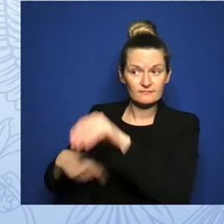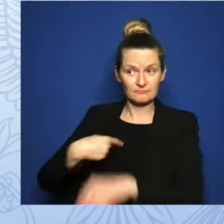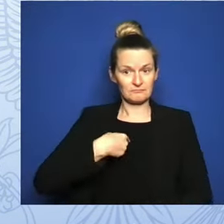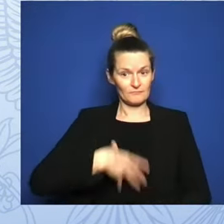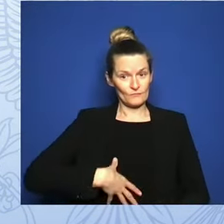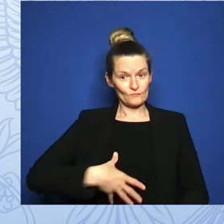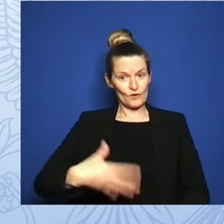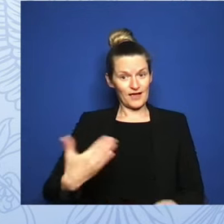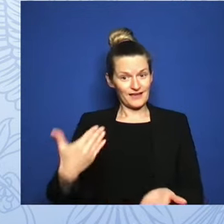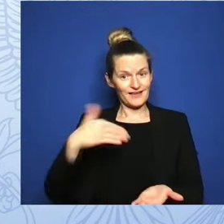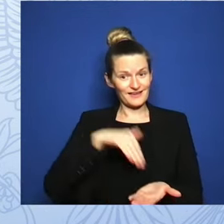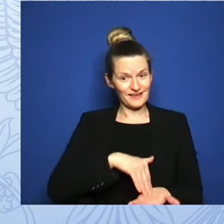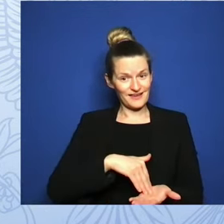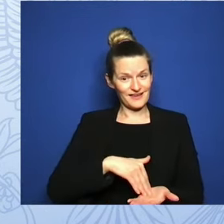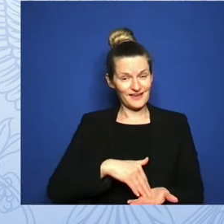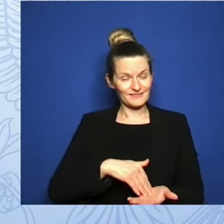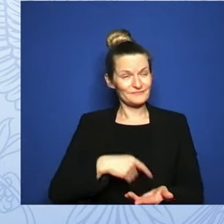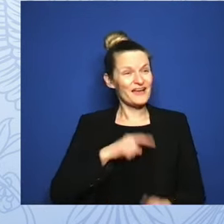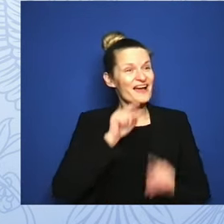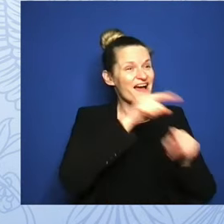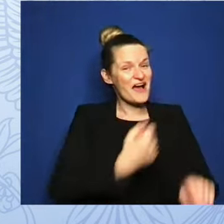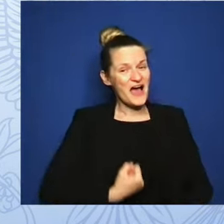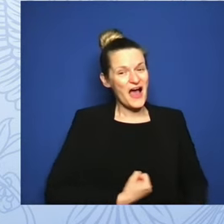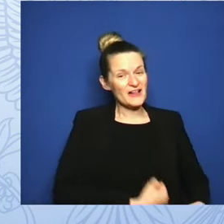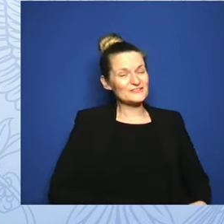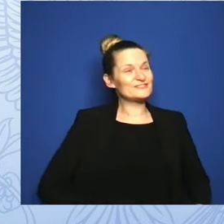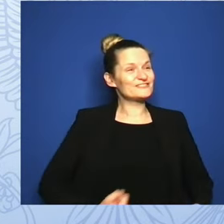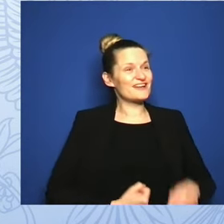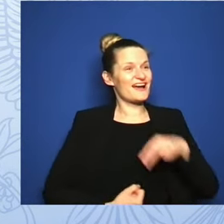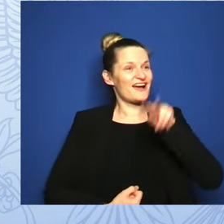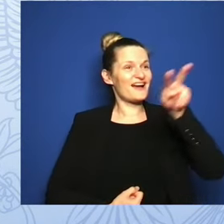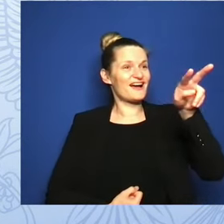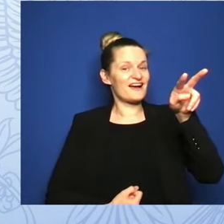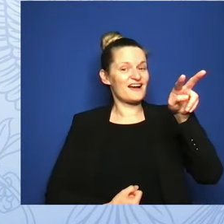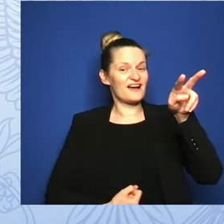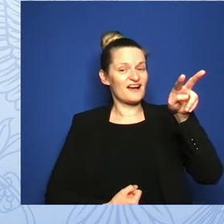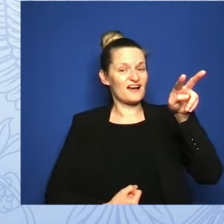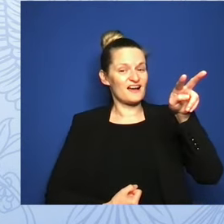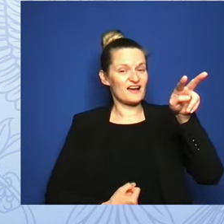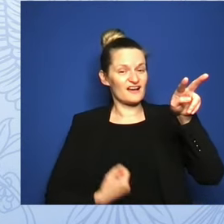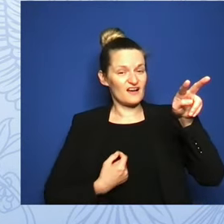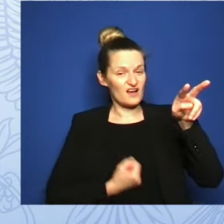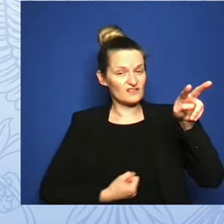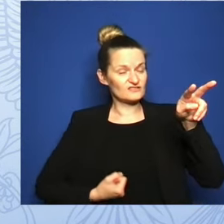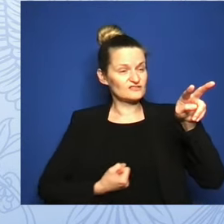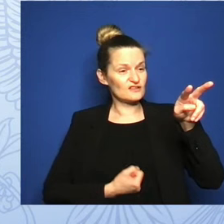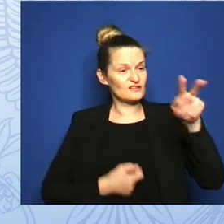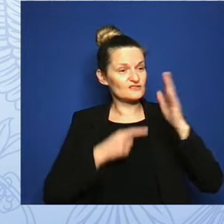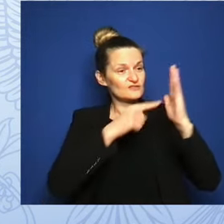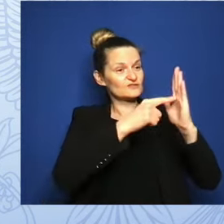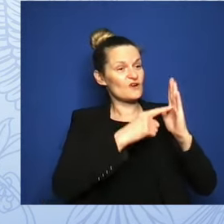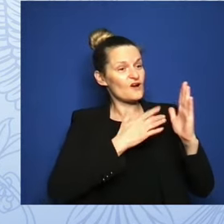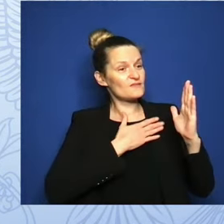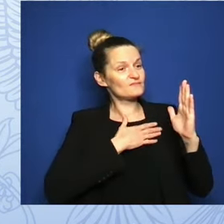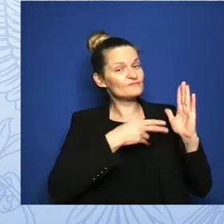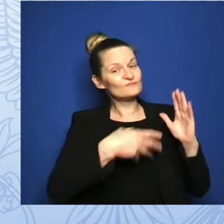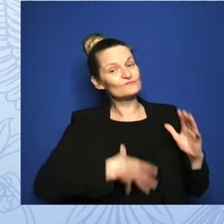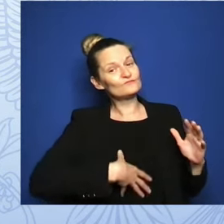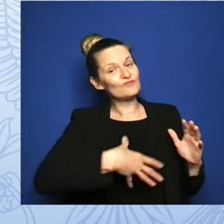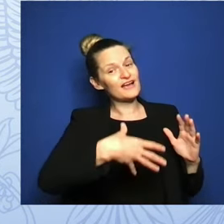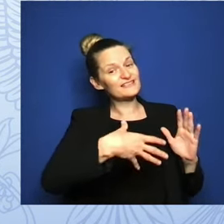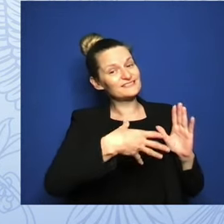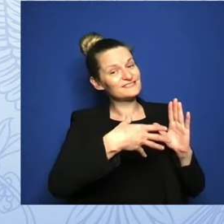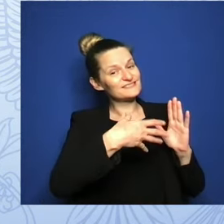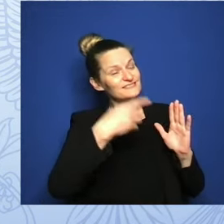that my pregnancy's brain and skull had never